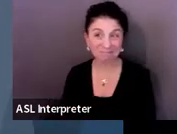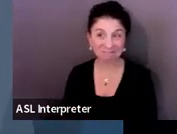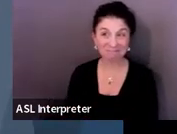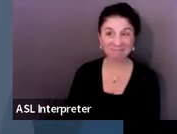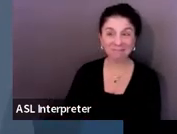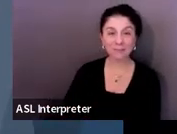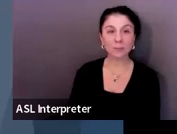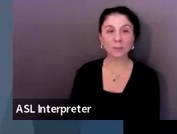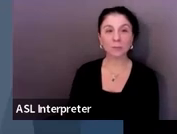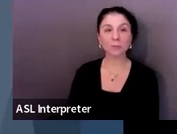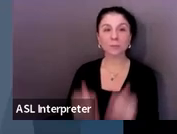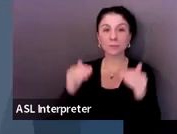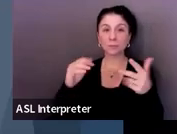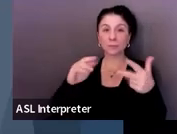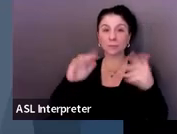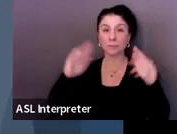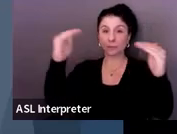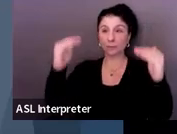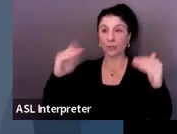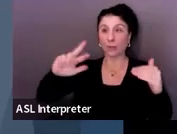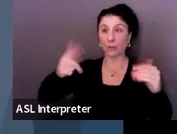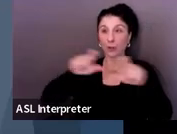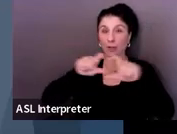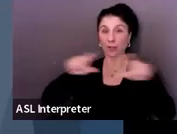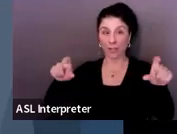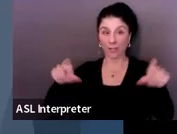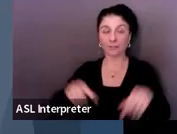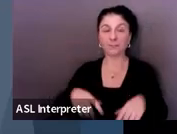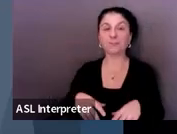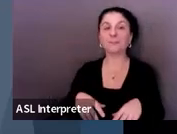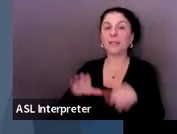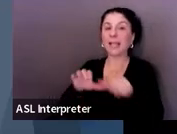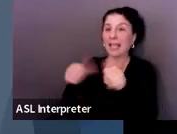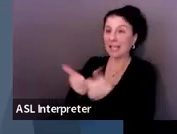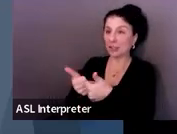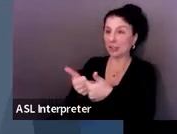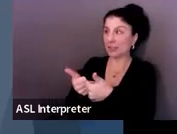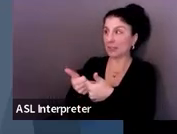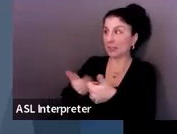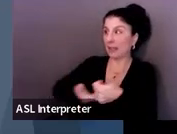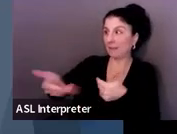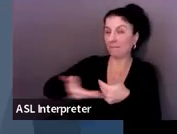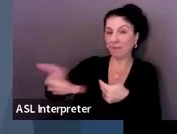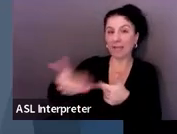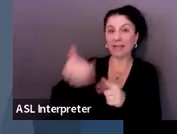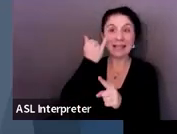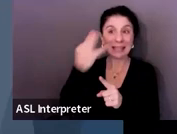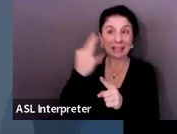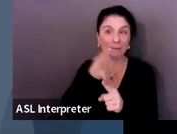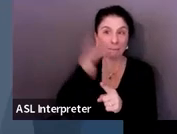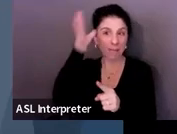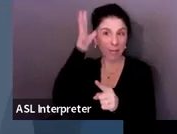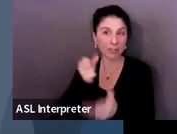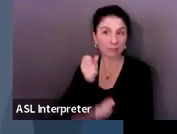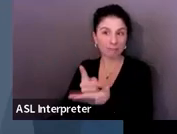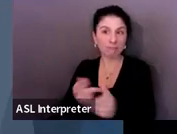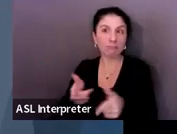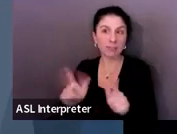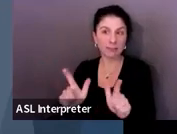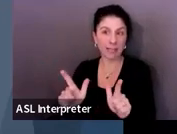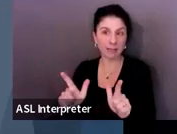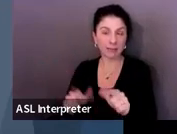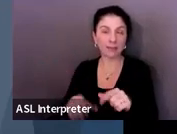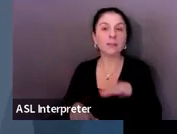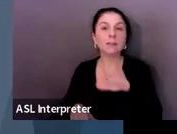Agency invited with parents prior written consent. We found out recently that we were